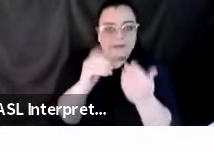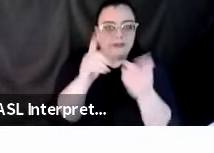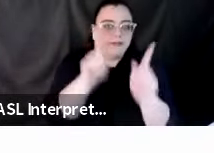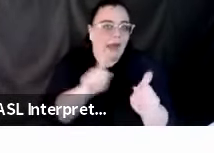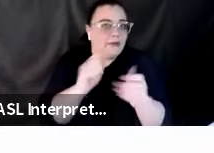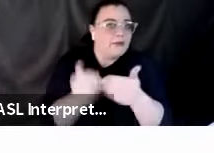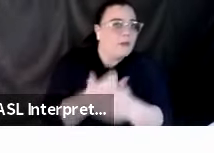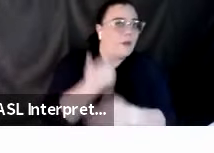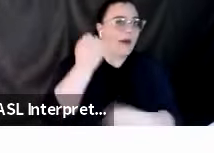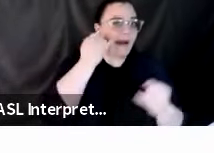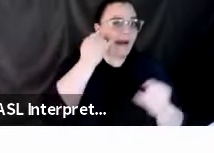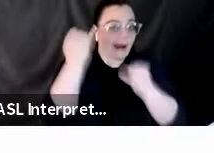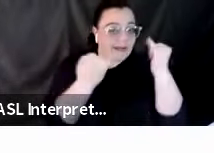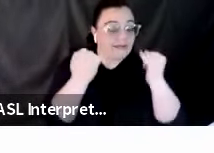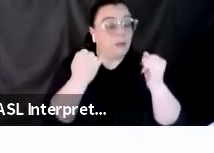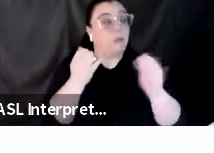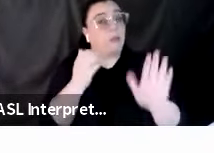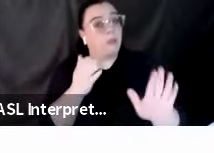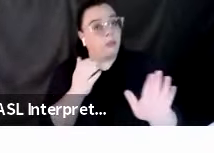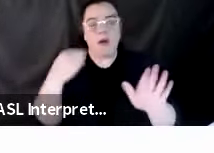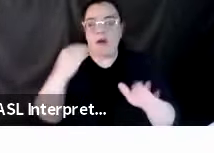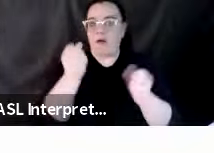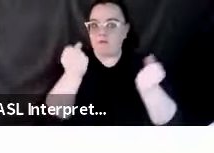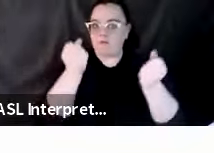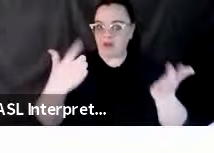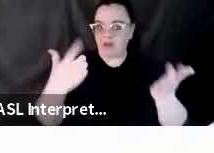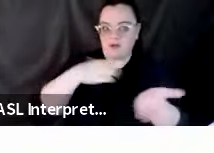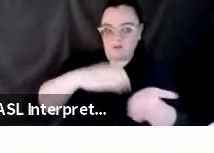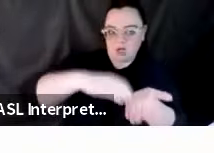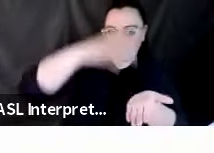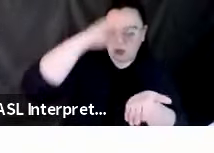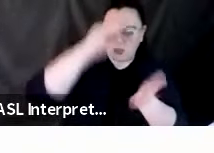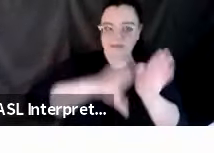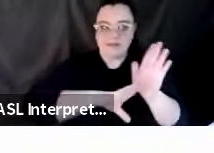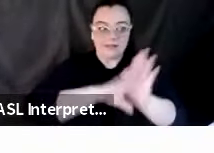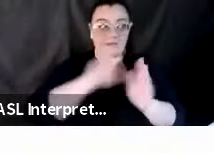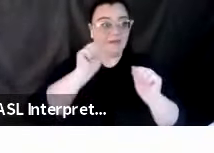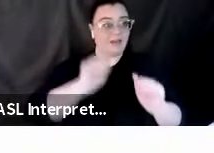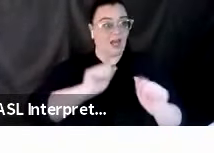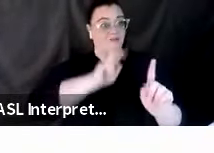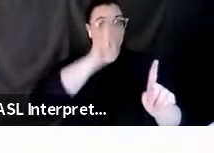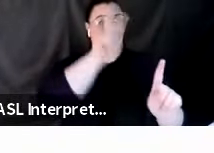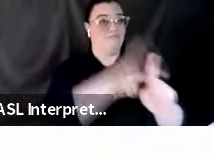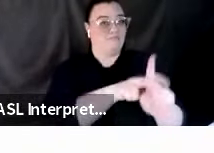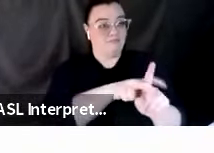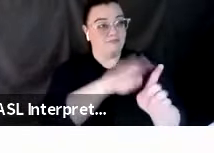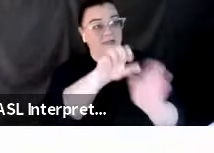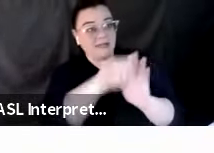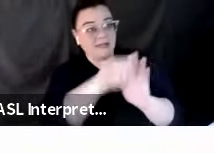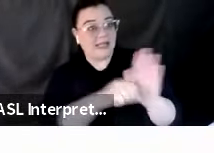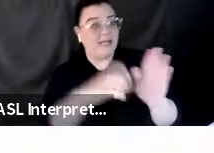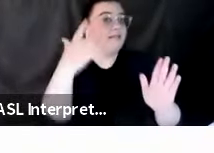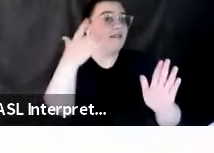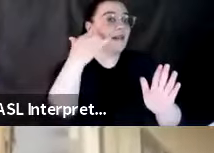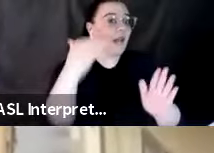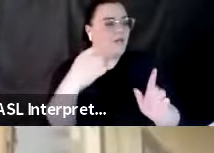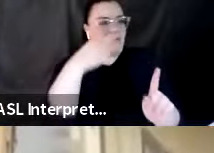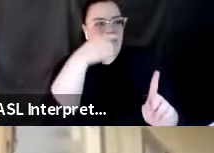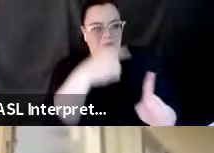the research products are applicable to all of California and beyond, but also to other places around the world.